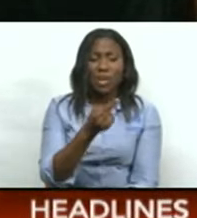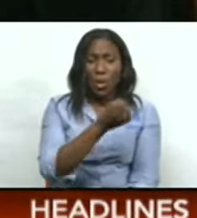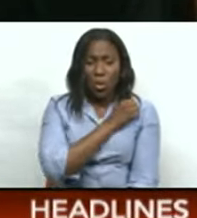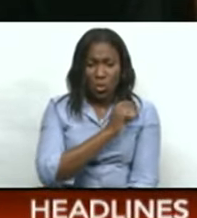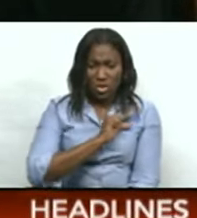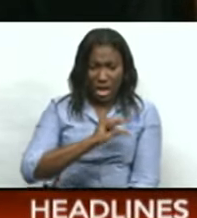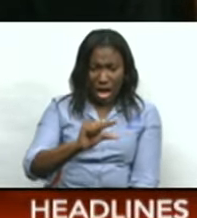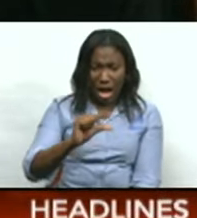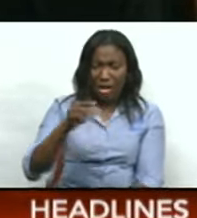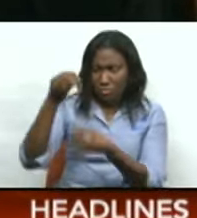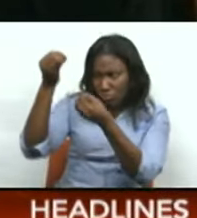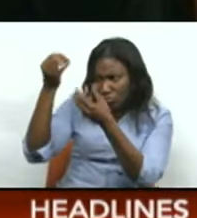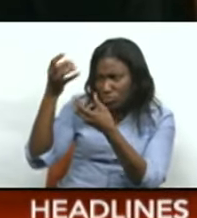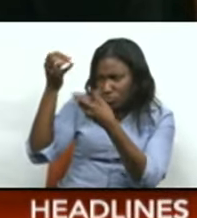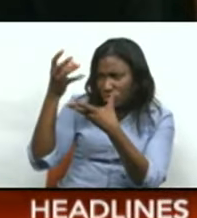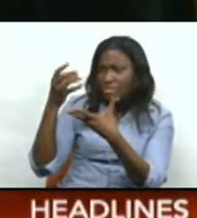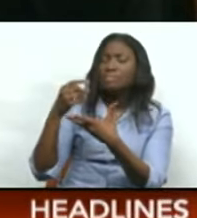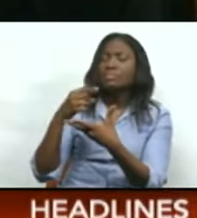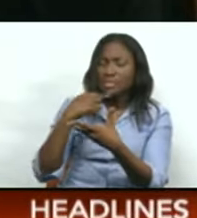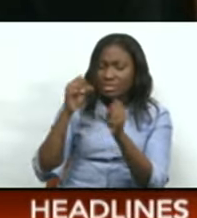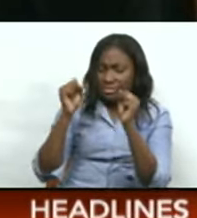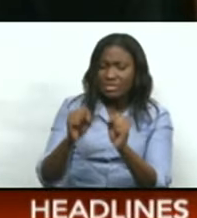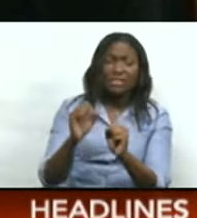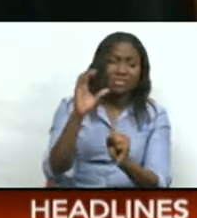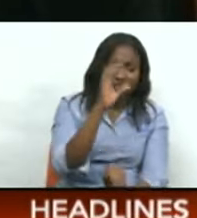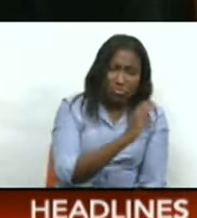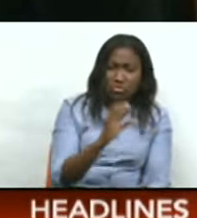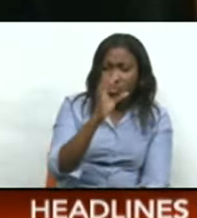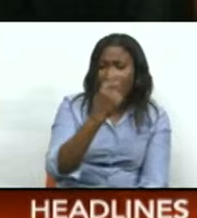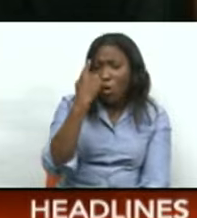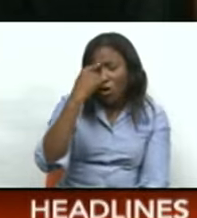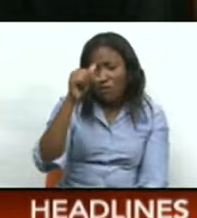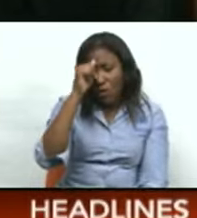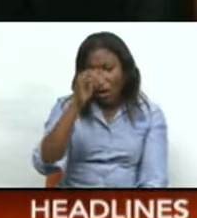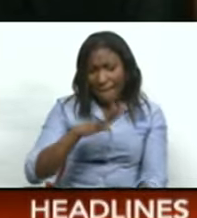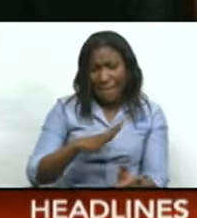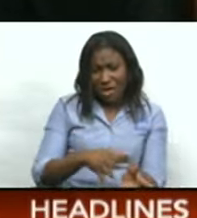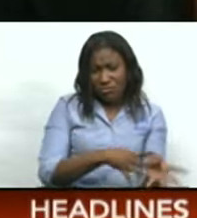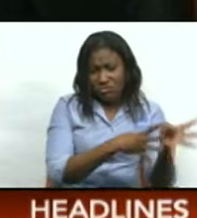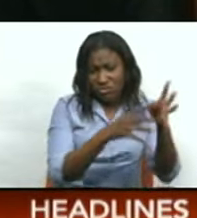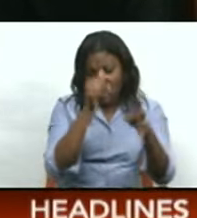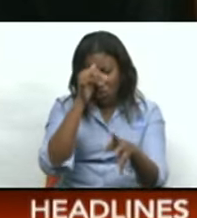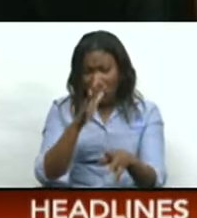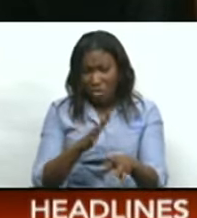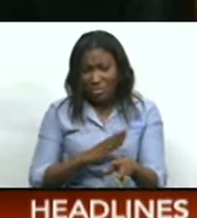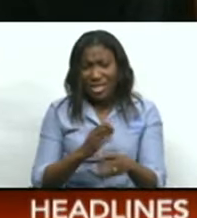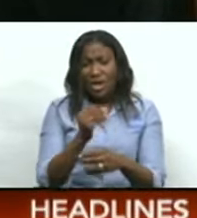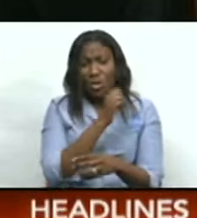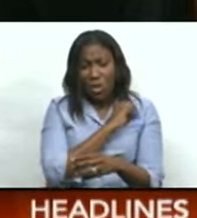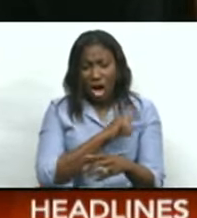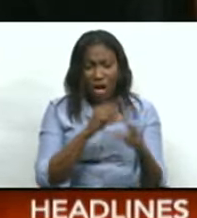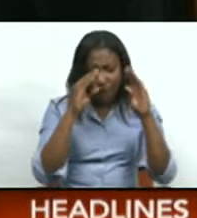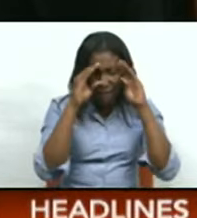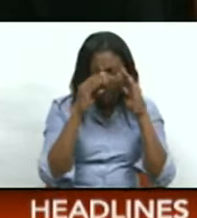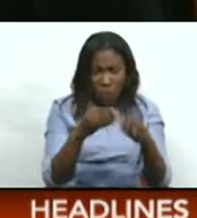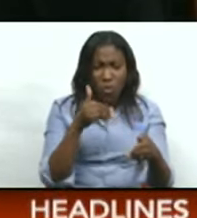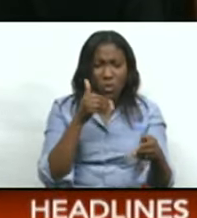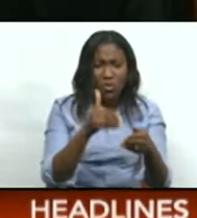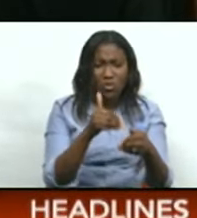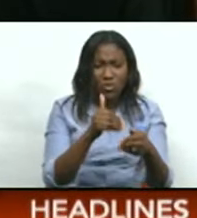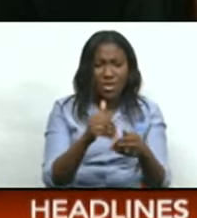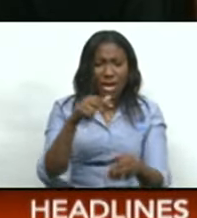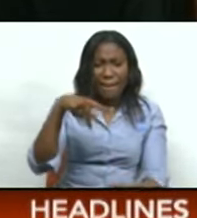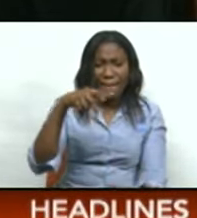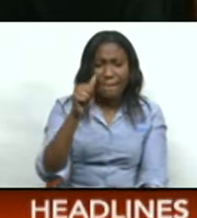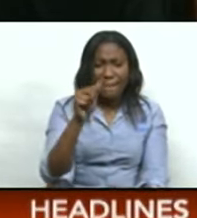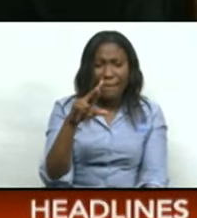searches had been conducted by fellow fishermen along the south coast and therefore the Coast Guard focused on the Gulf of Paria